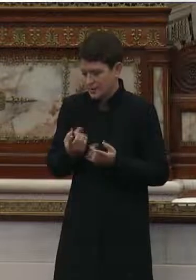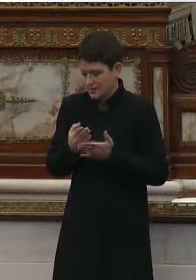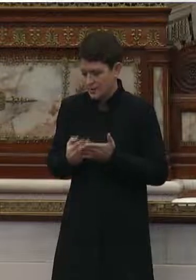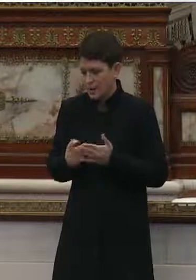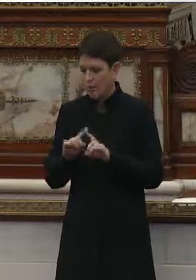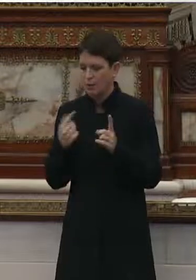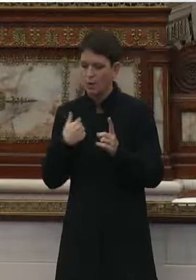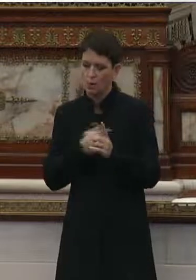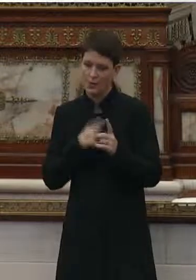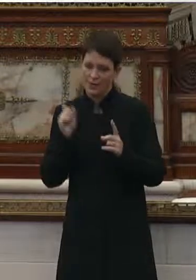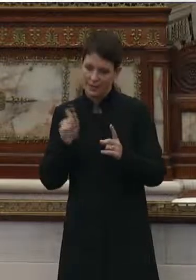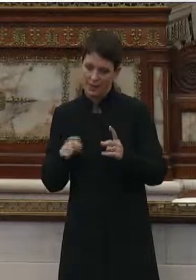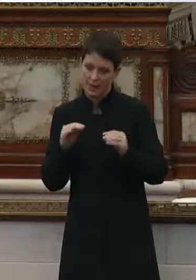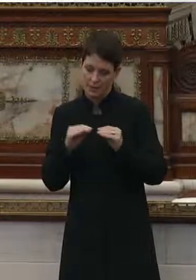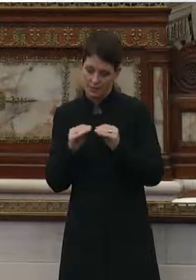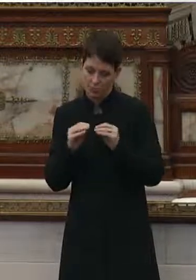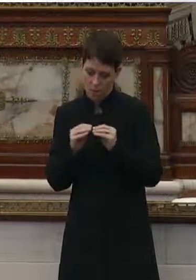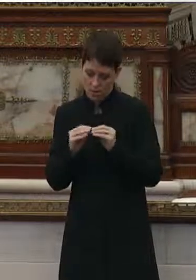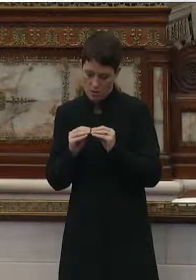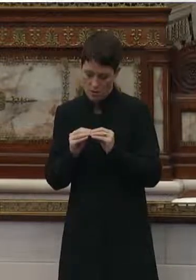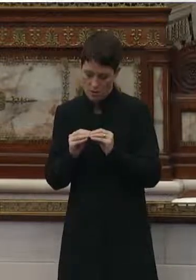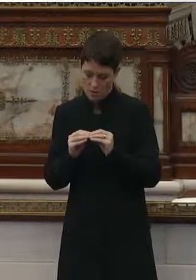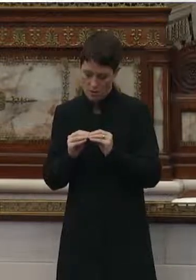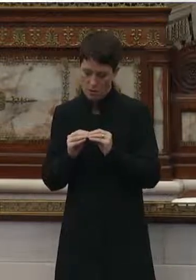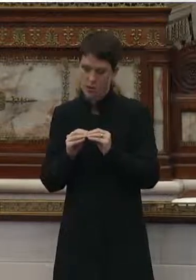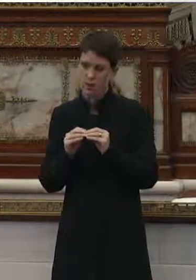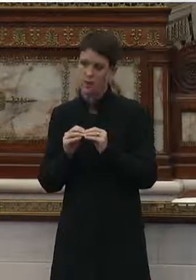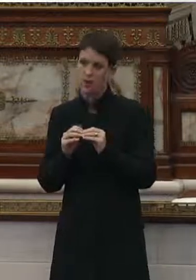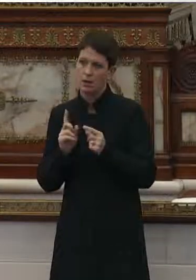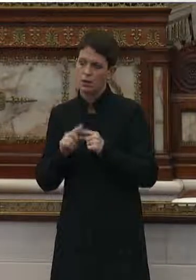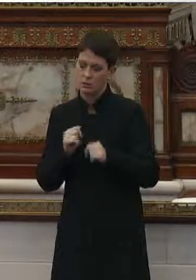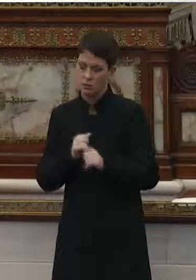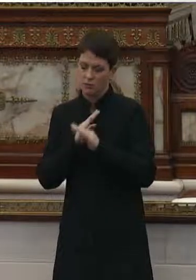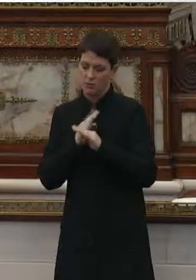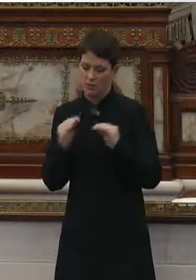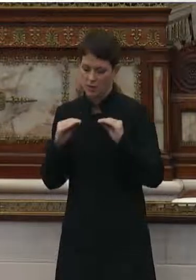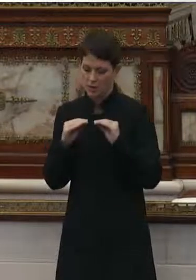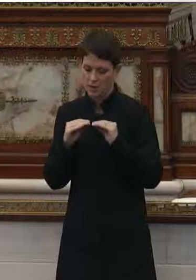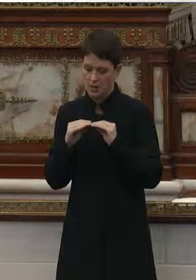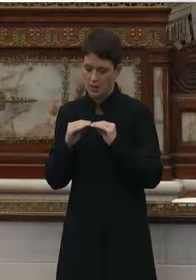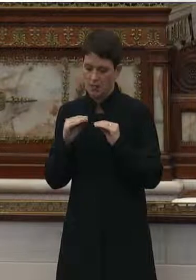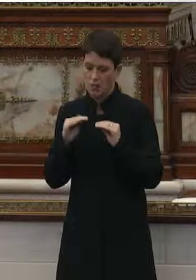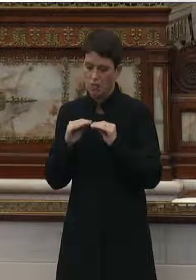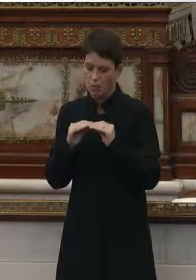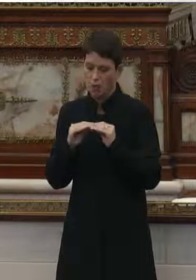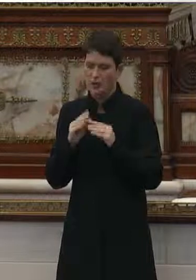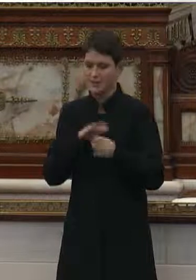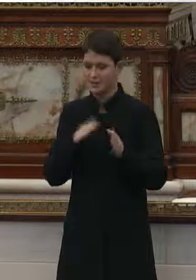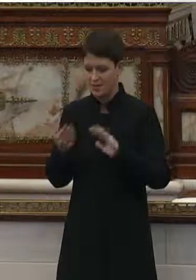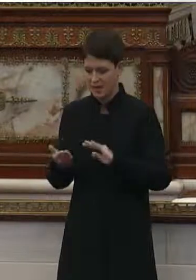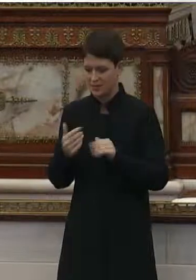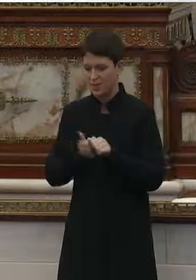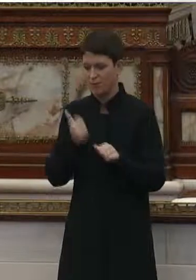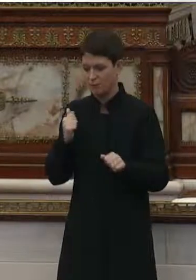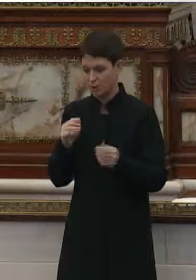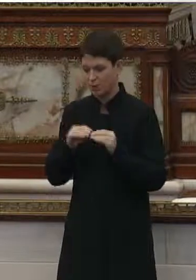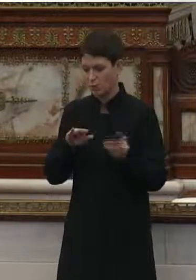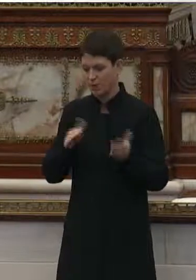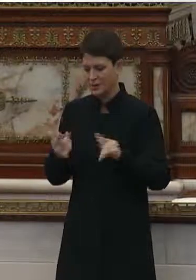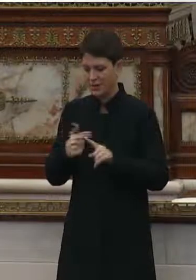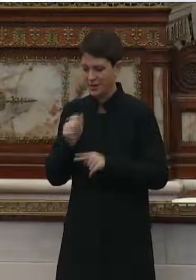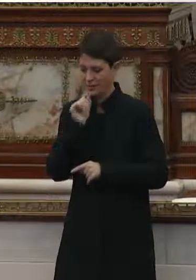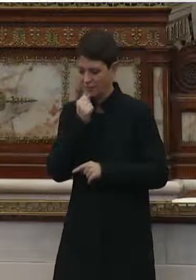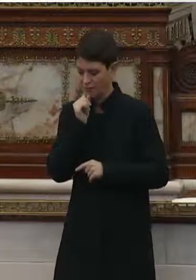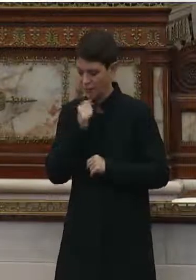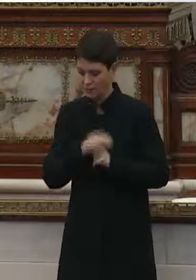need more to prevent additional avoidable deaths and suffering. The